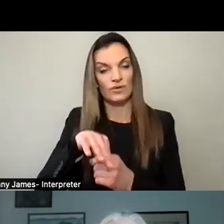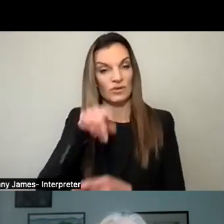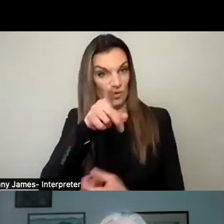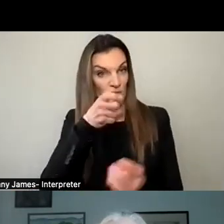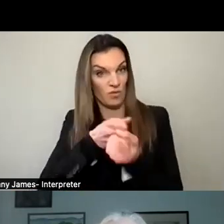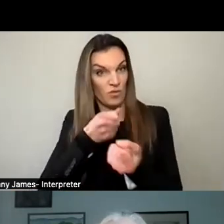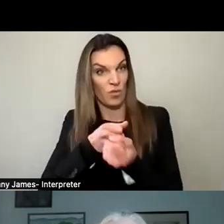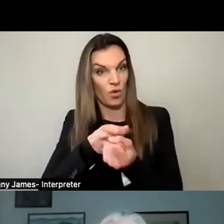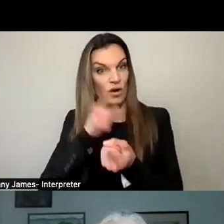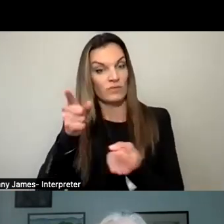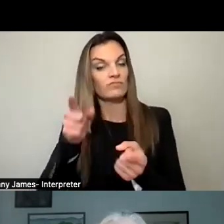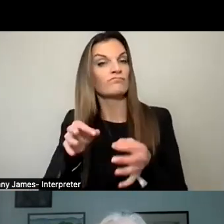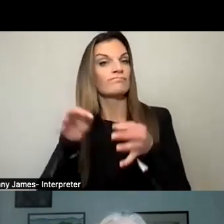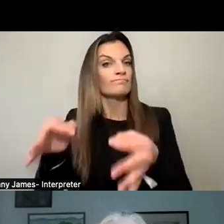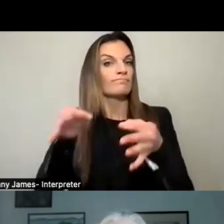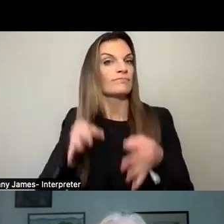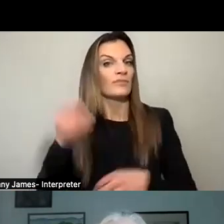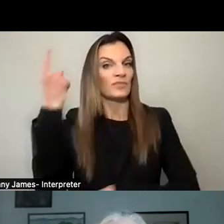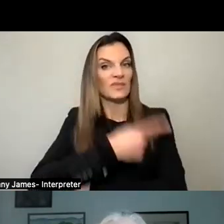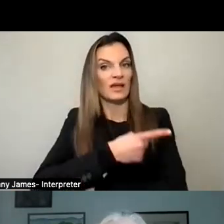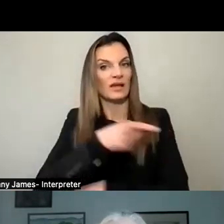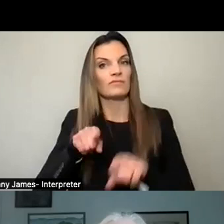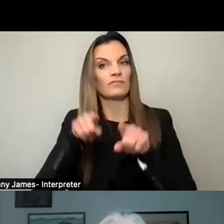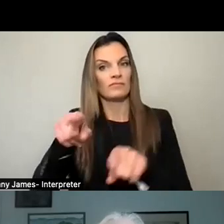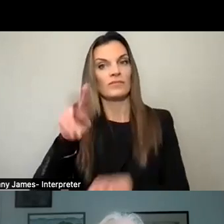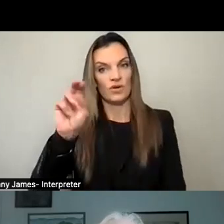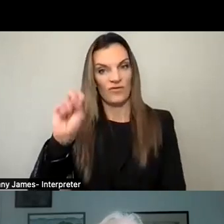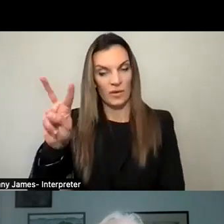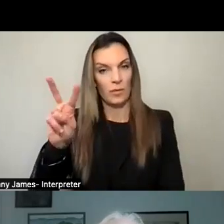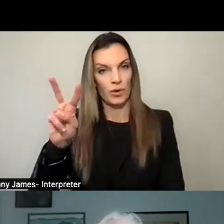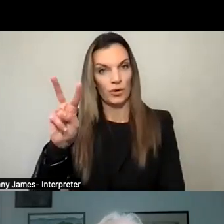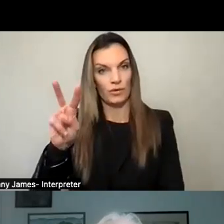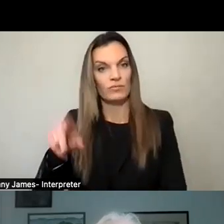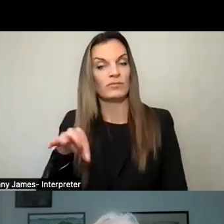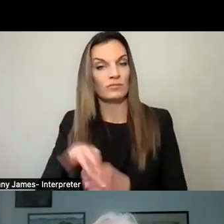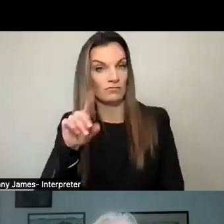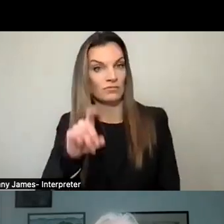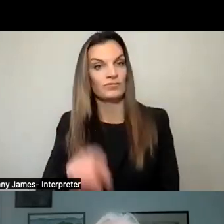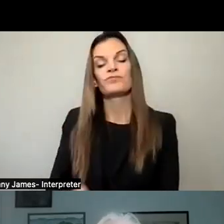elections to coincide with the general election in November? No, I do not.